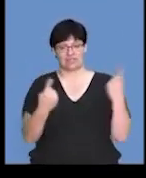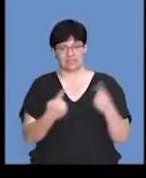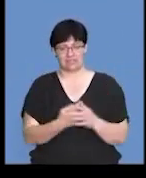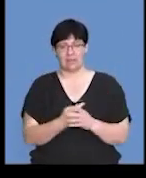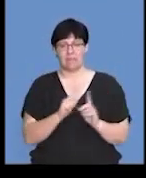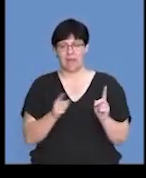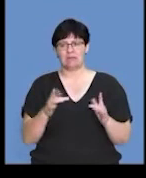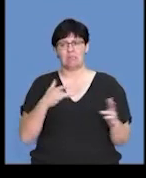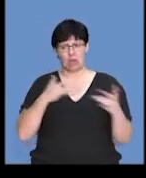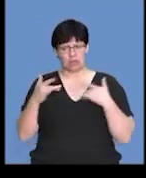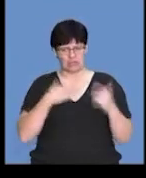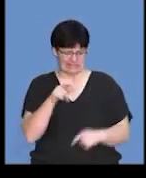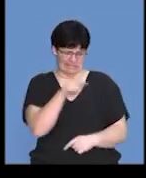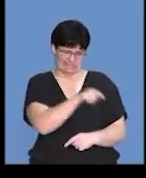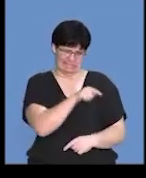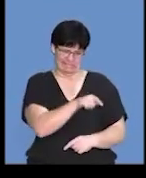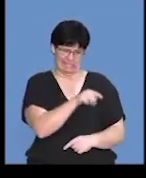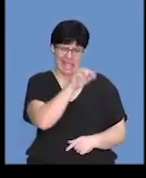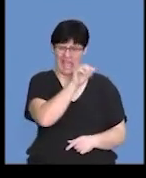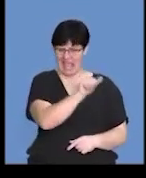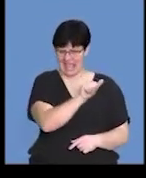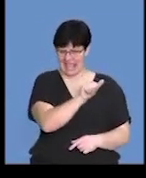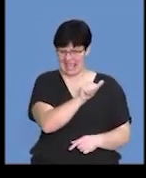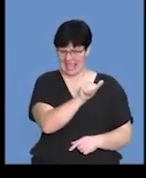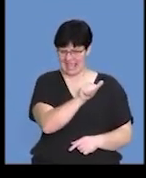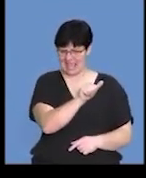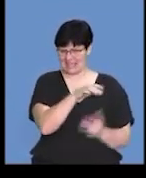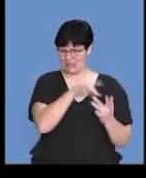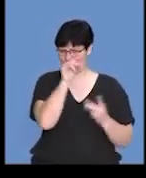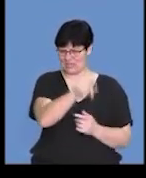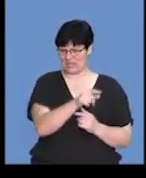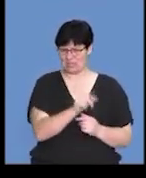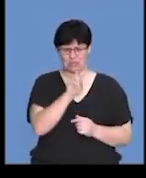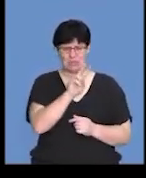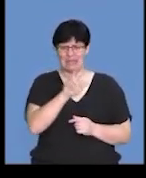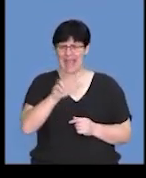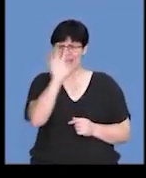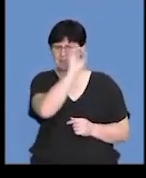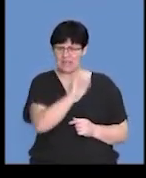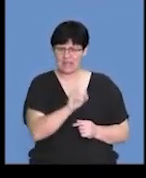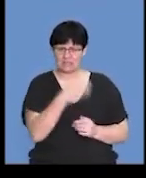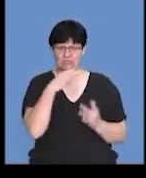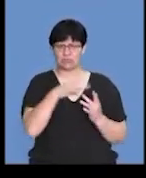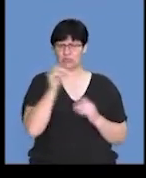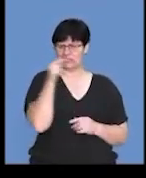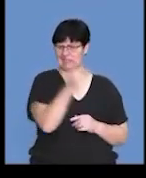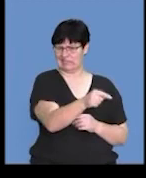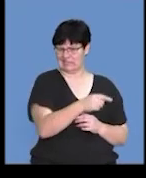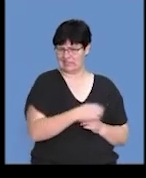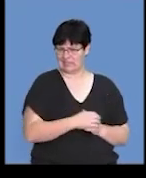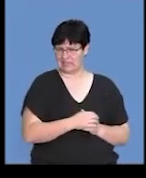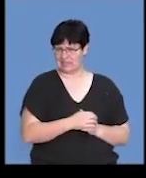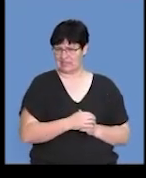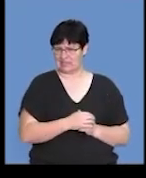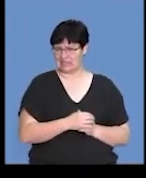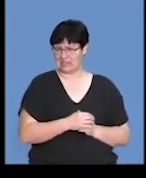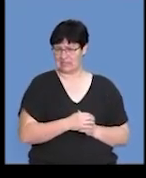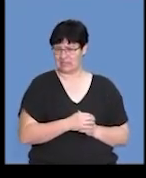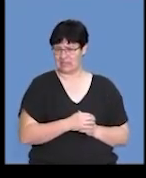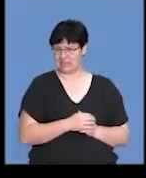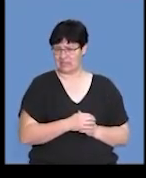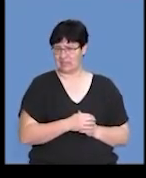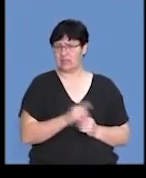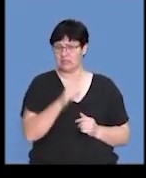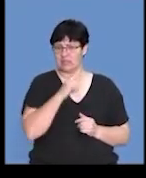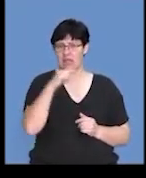However, I'm worried about this group that have chosen. I mean, there's about 28% of you that have chosen the option of, and this